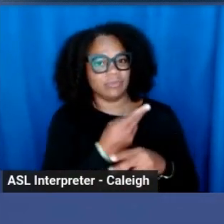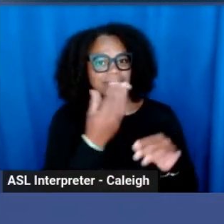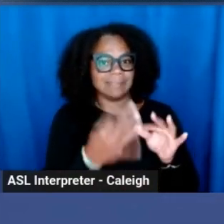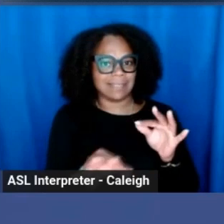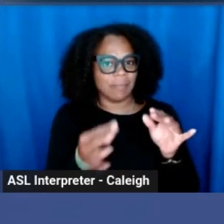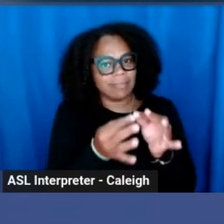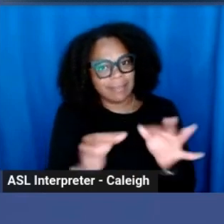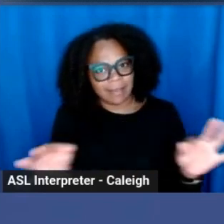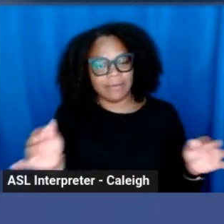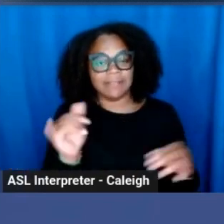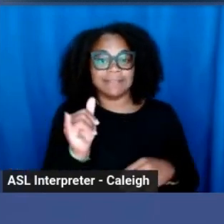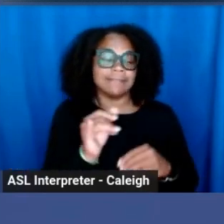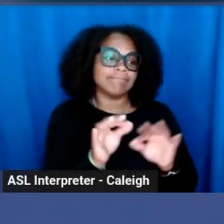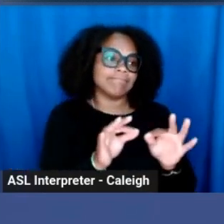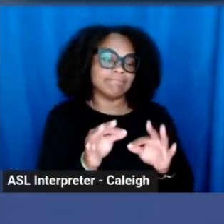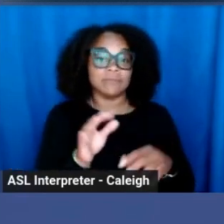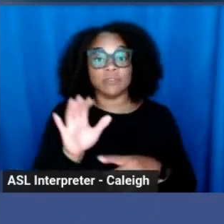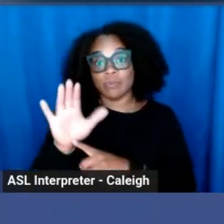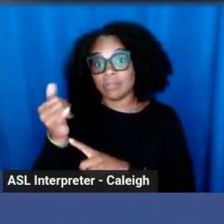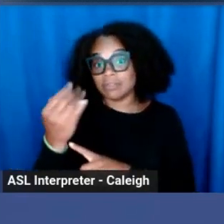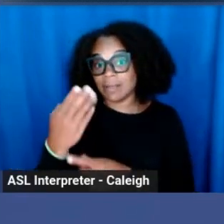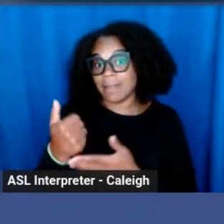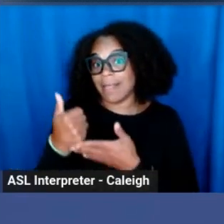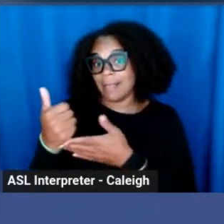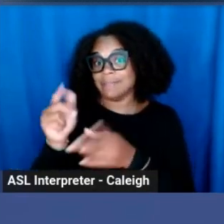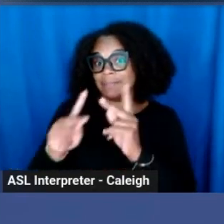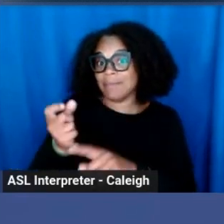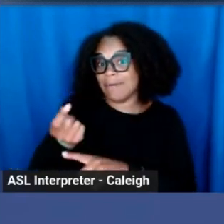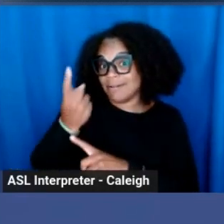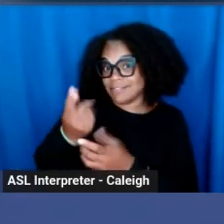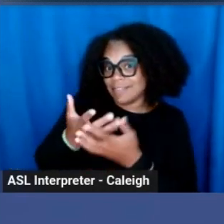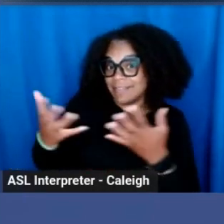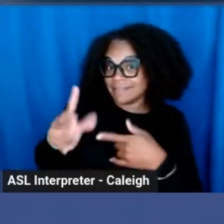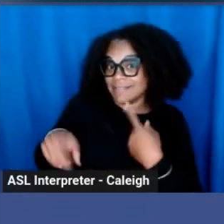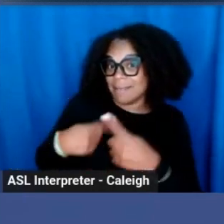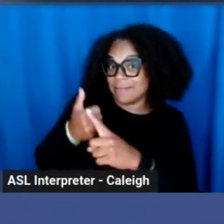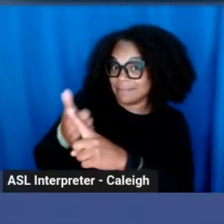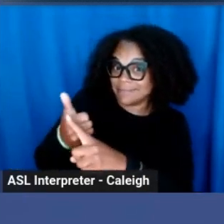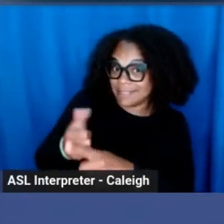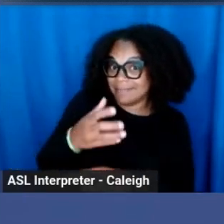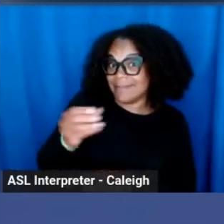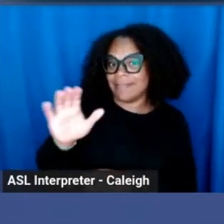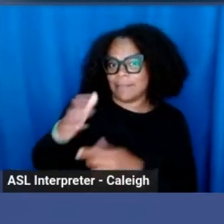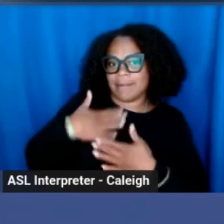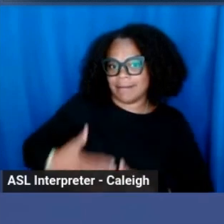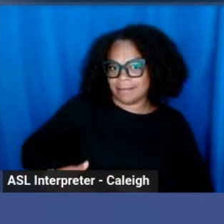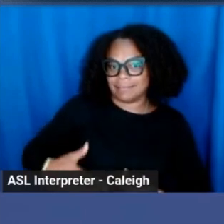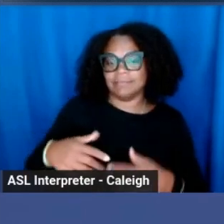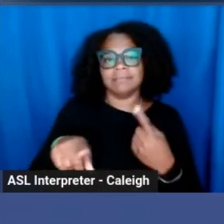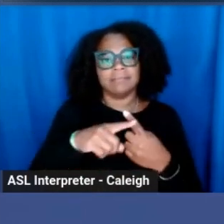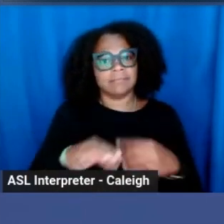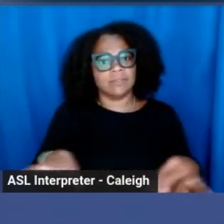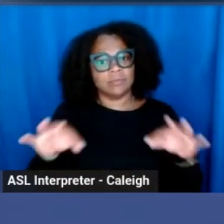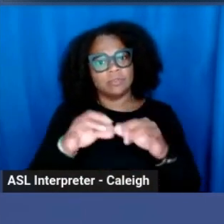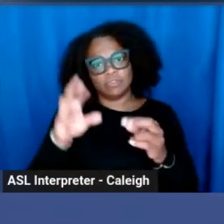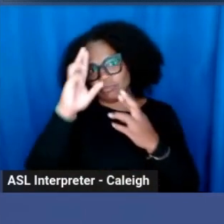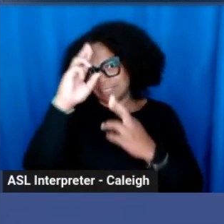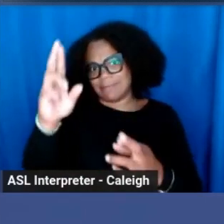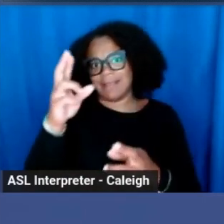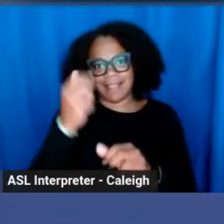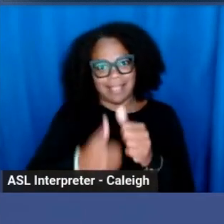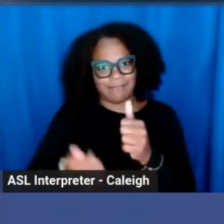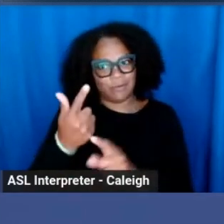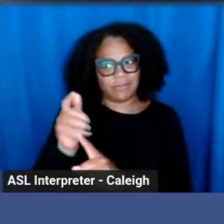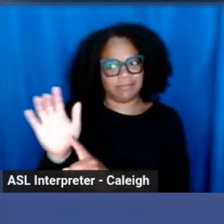as saying that your job helps people understand things about themselves and their bodies, and that it's important to respect everyone's work